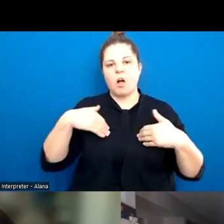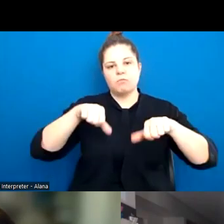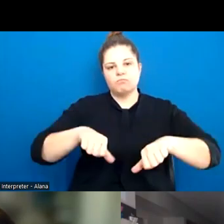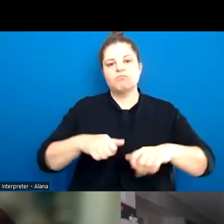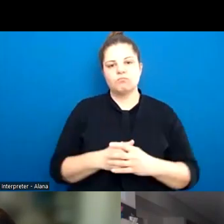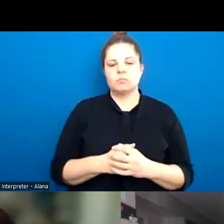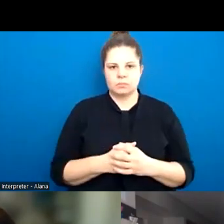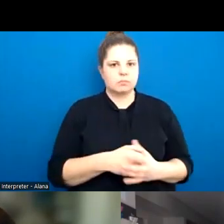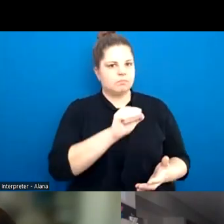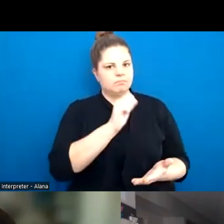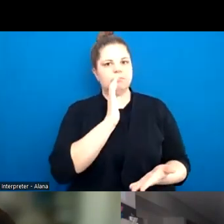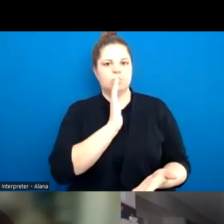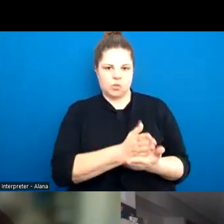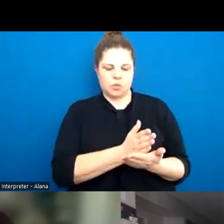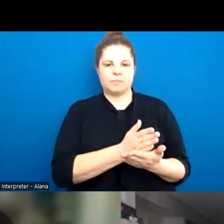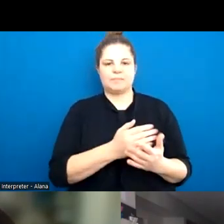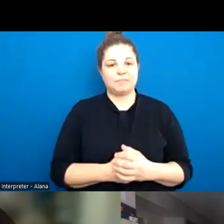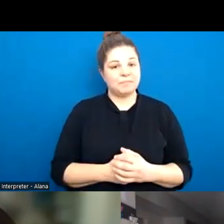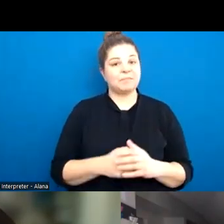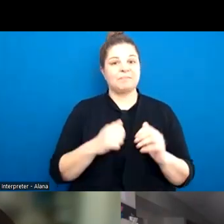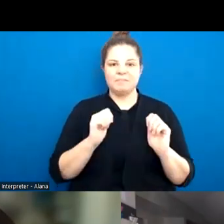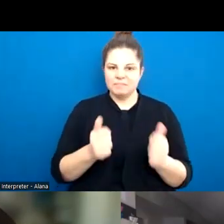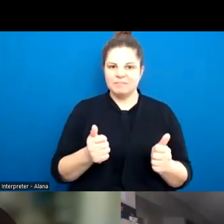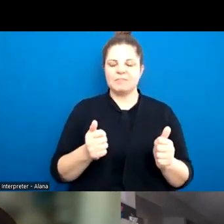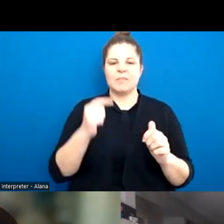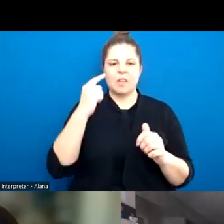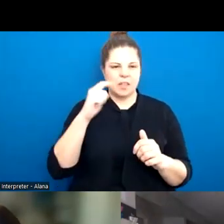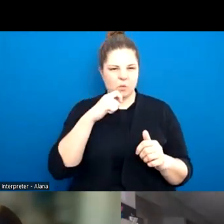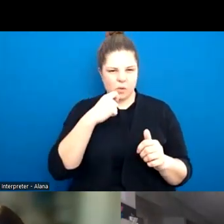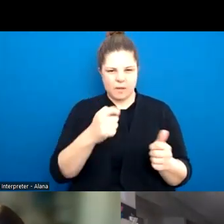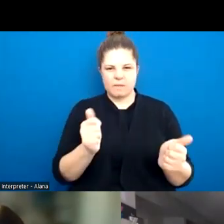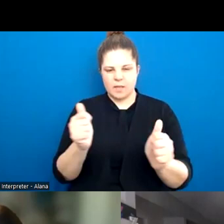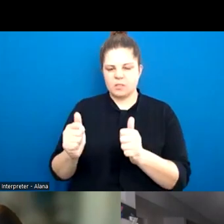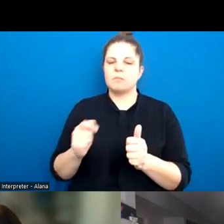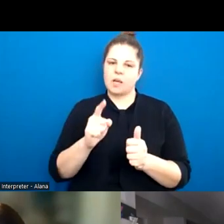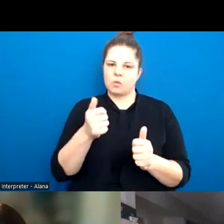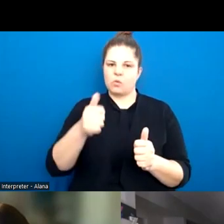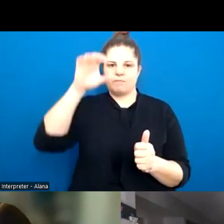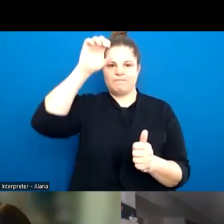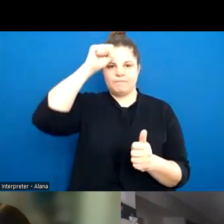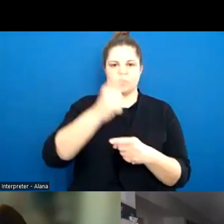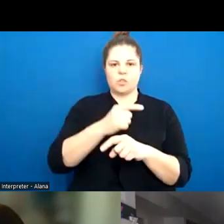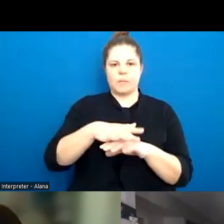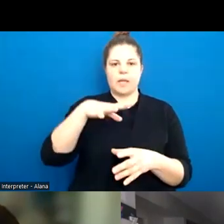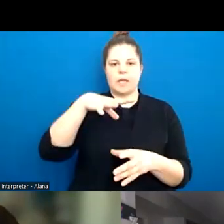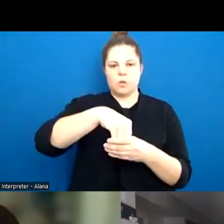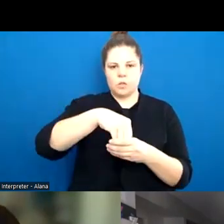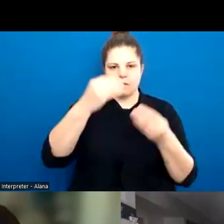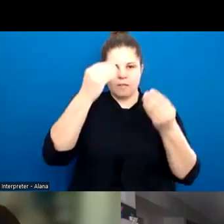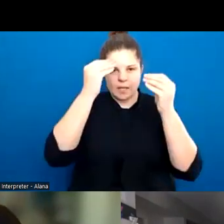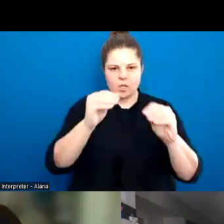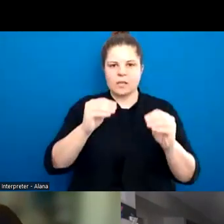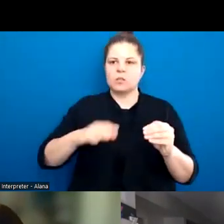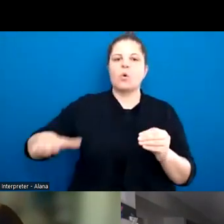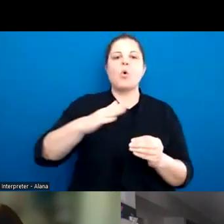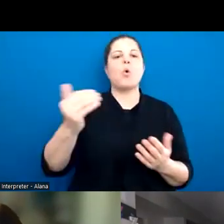100%. Well, I think that's a great note to end on, idea of inclusiveness and education and safety for all.